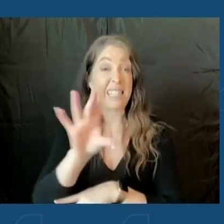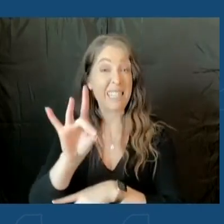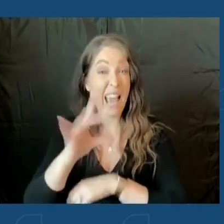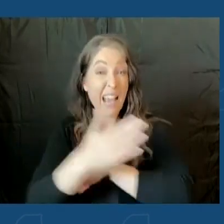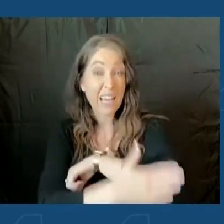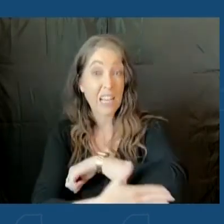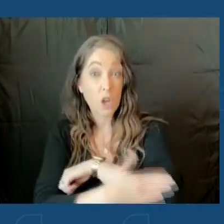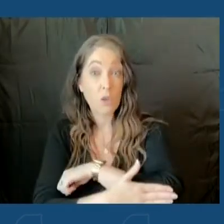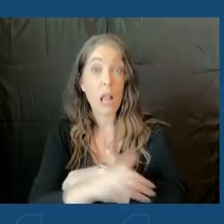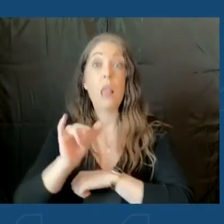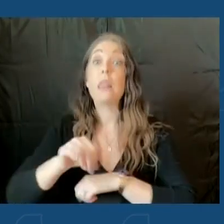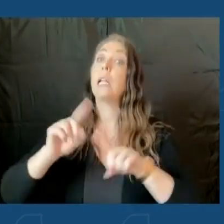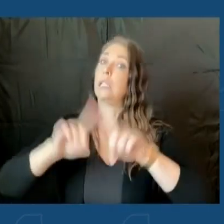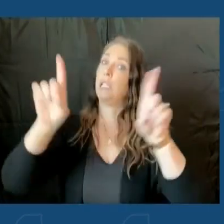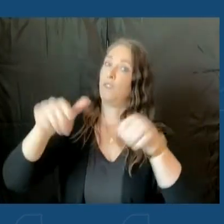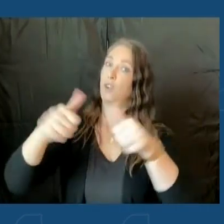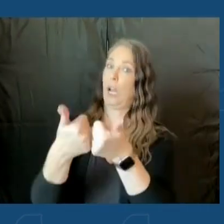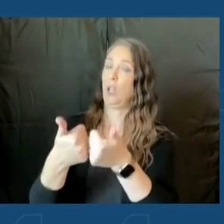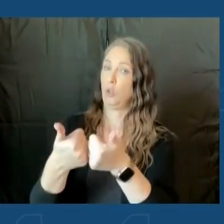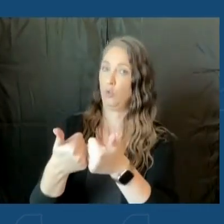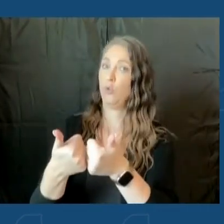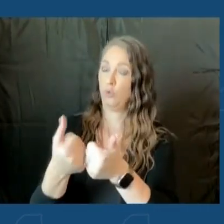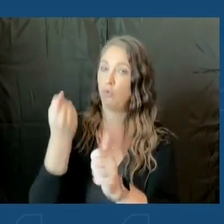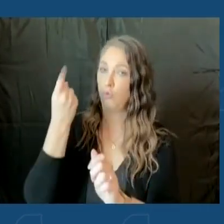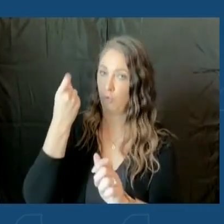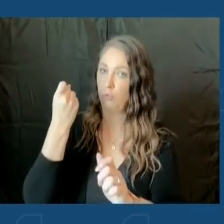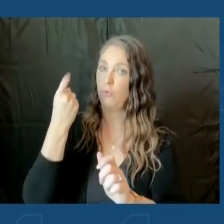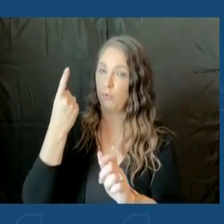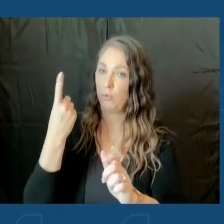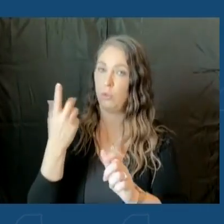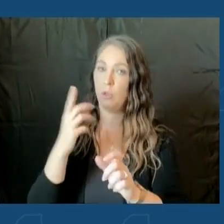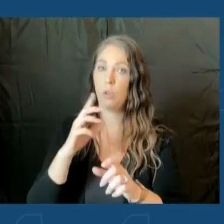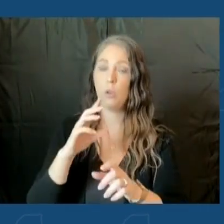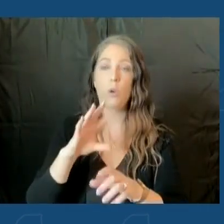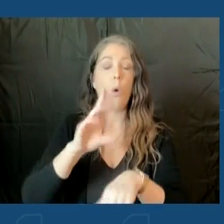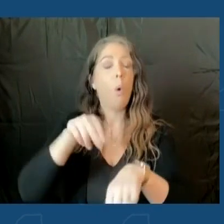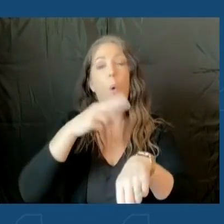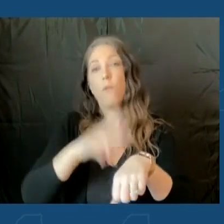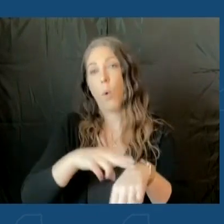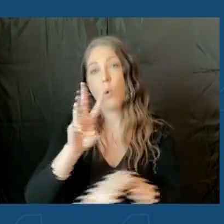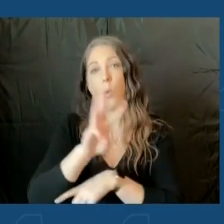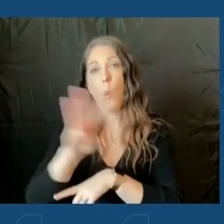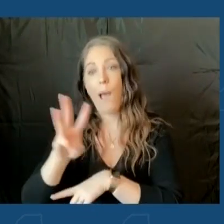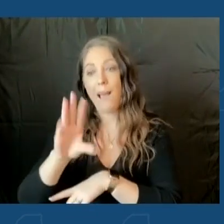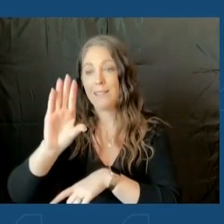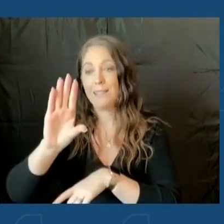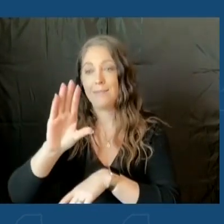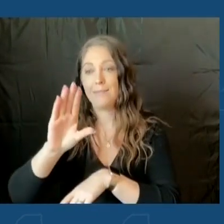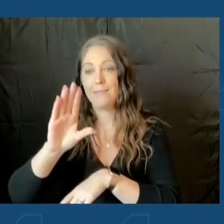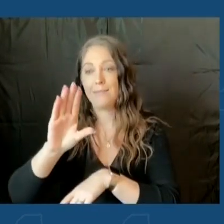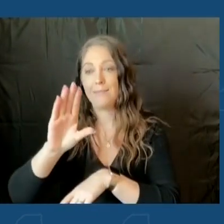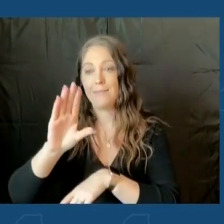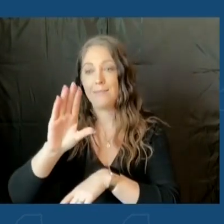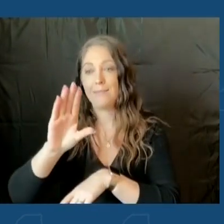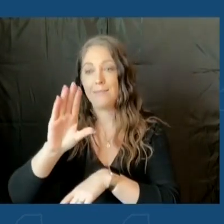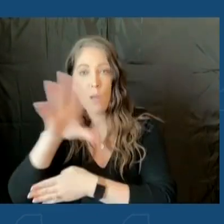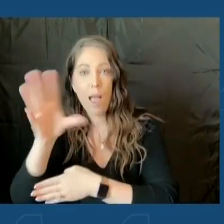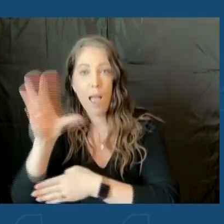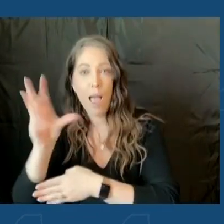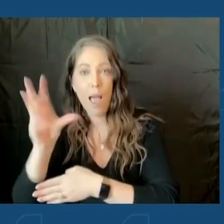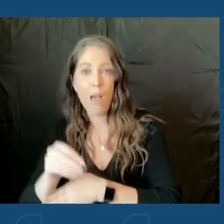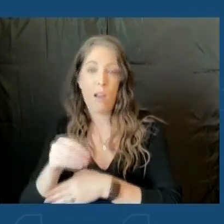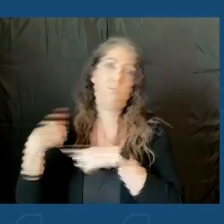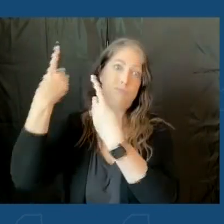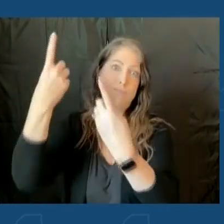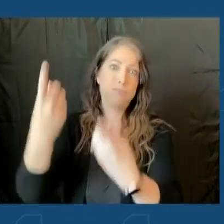a different challenge. And, of course, in West and Central Africa, it's been endemic for decades. But within the United States,